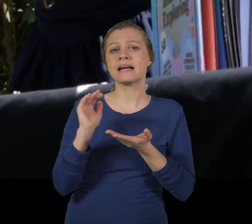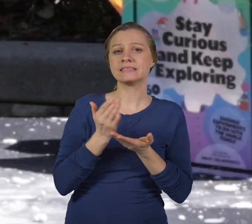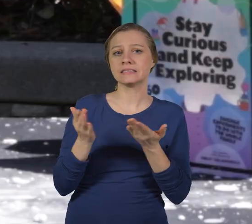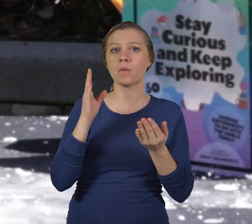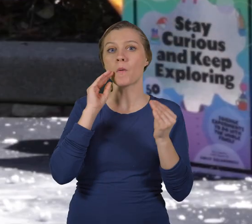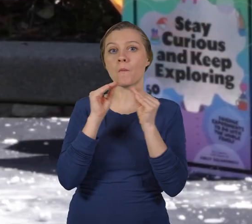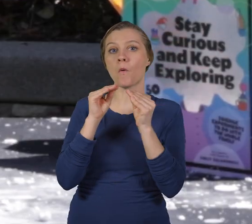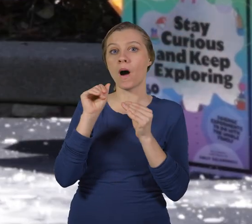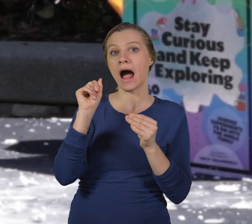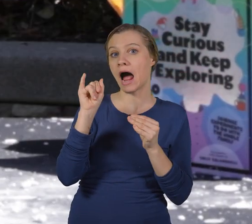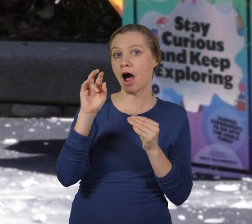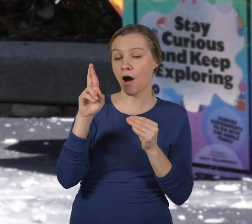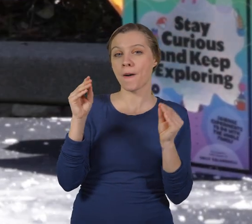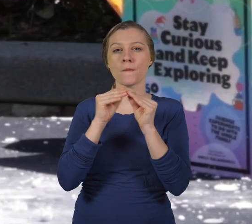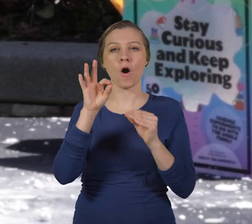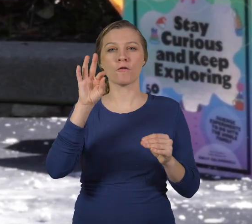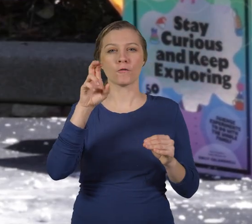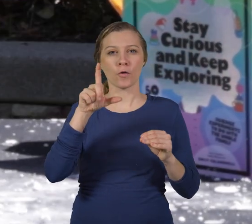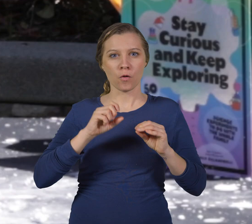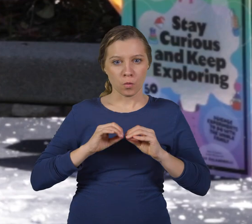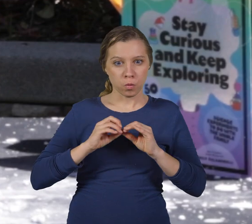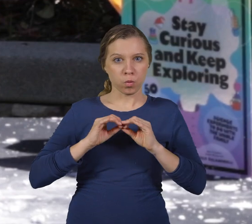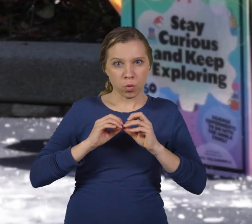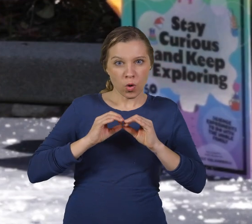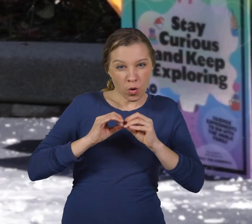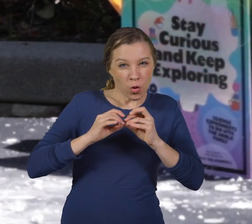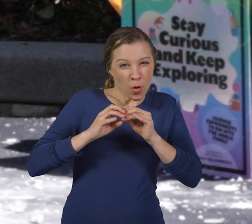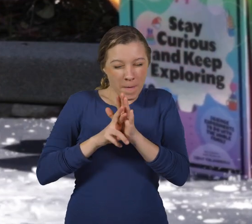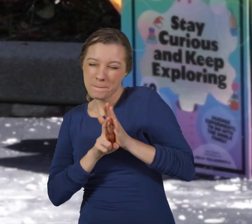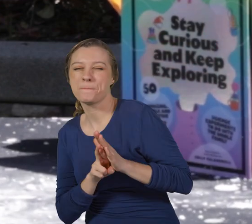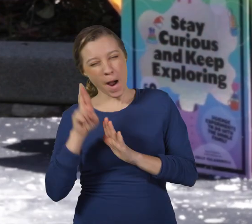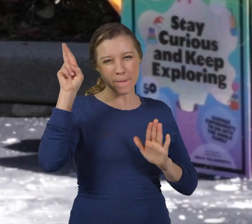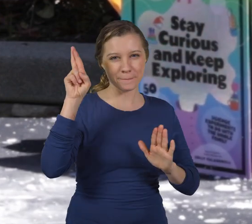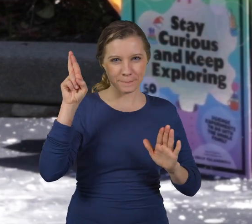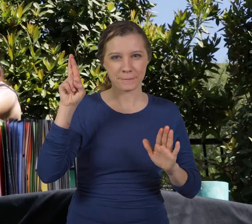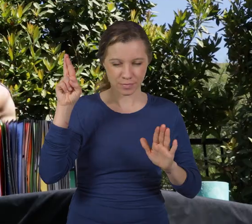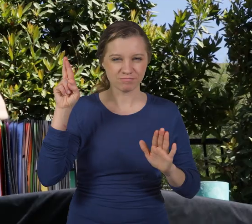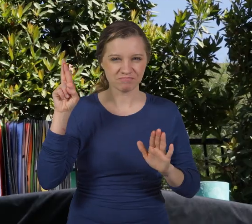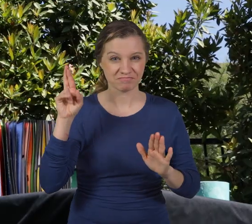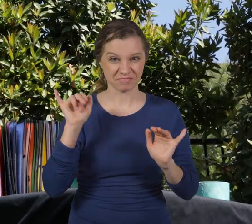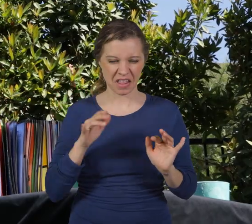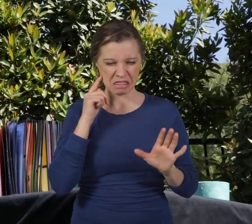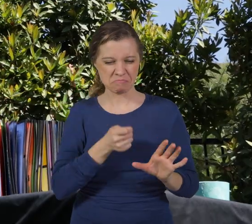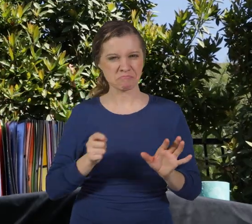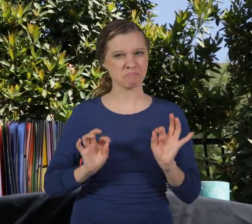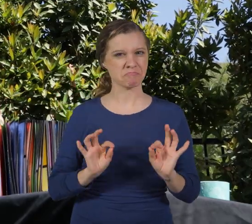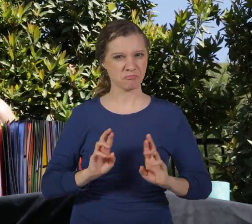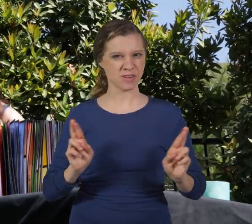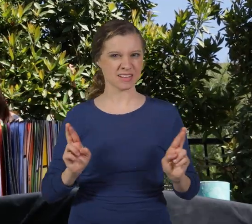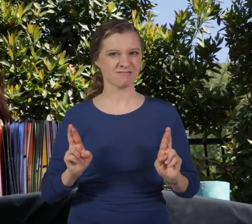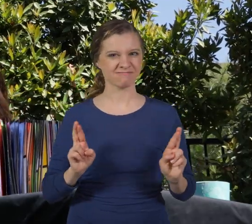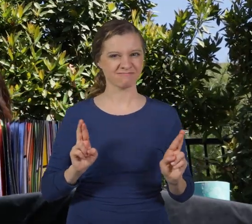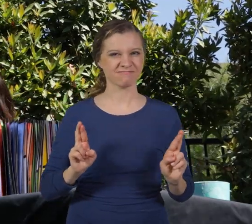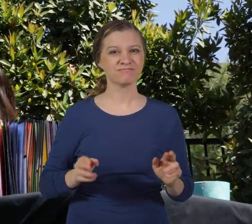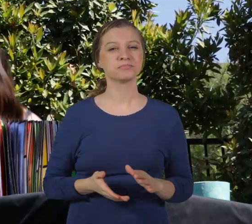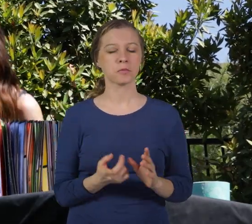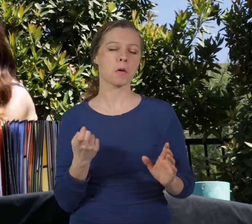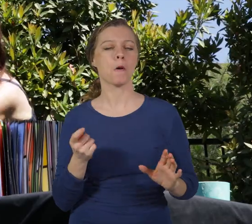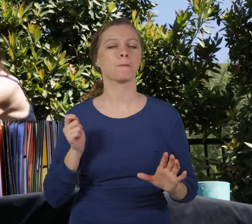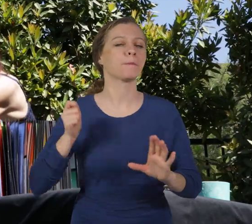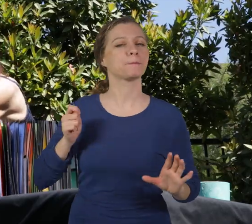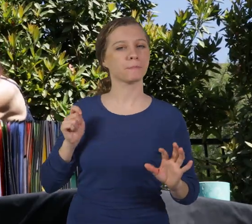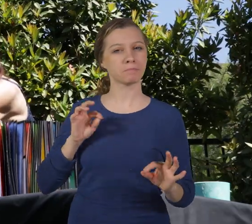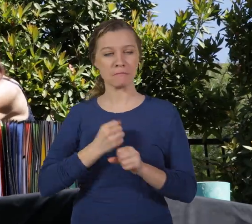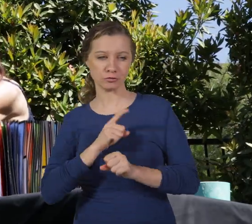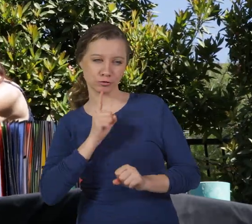fewer materials, we can get more air, more fuel to slowly build up before it launches. I think that's good to go. Oh,